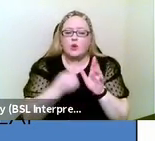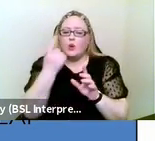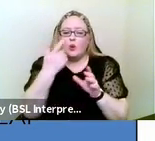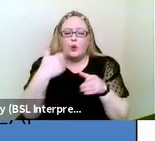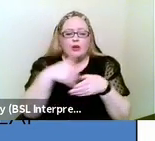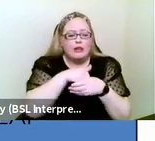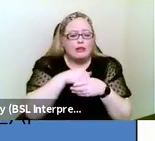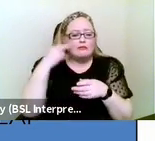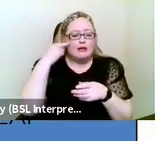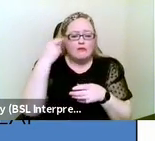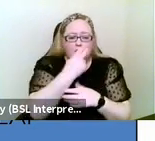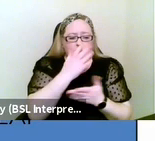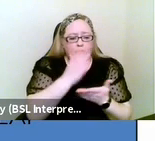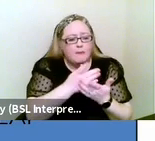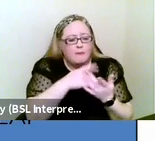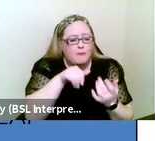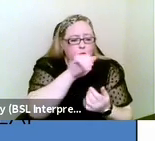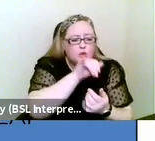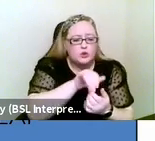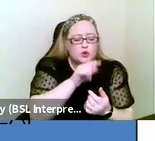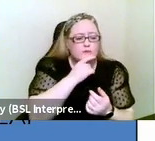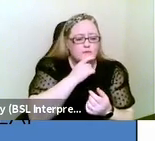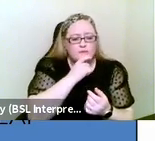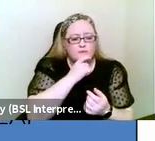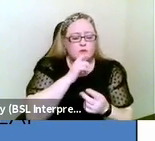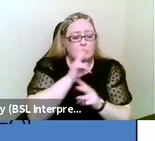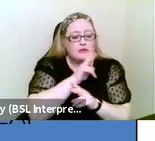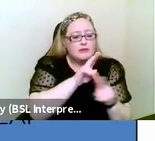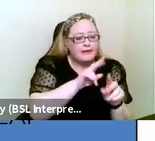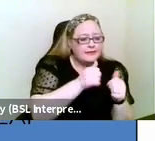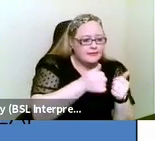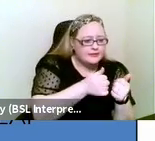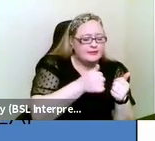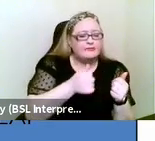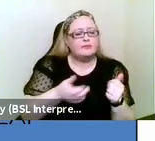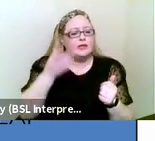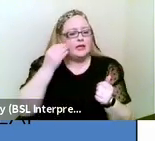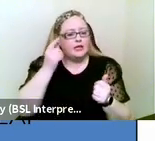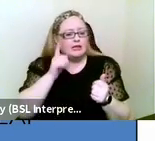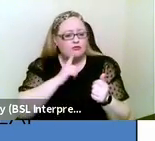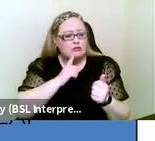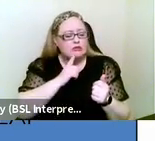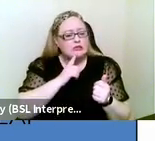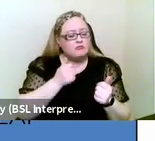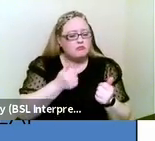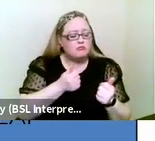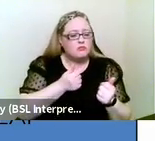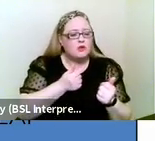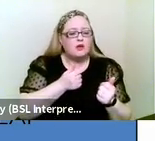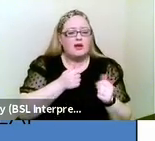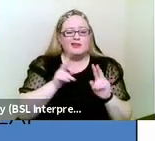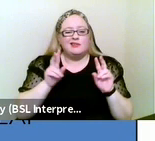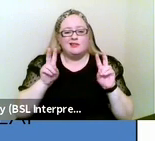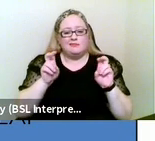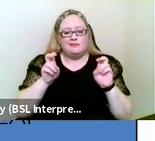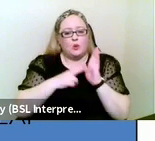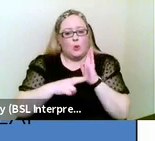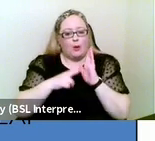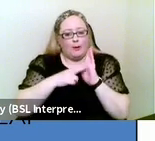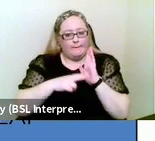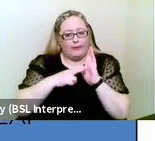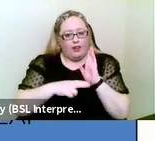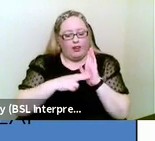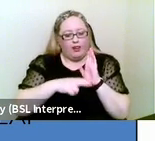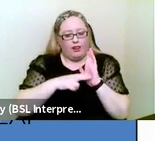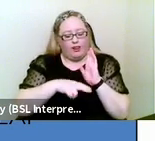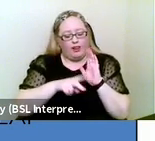deafblind deafblind you've got your sighted so you've people but then um i use the term normal advisory uh